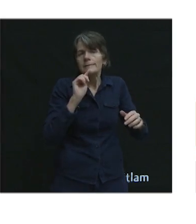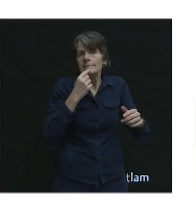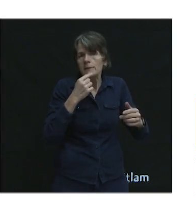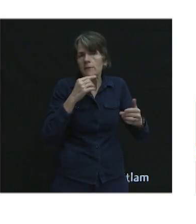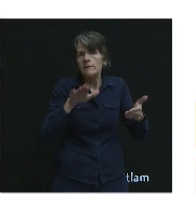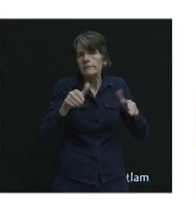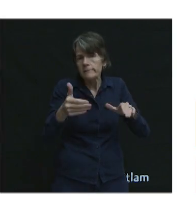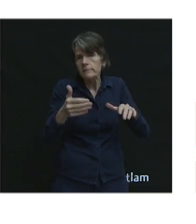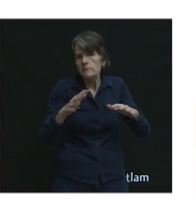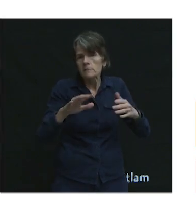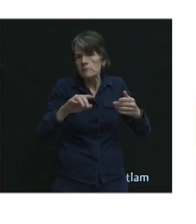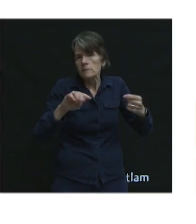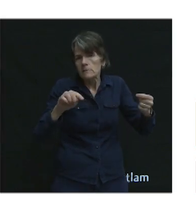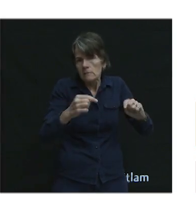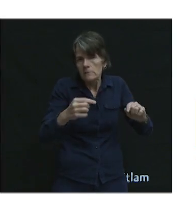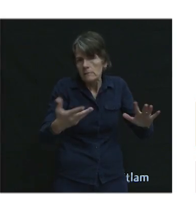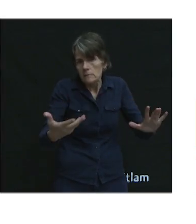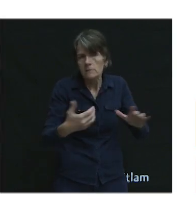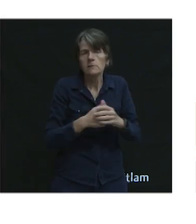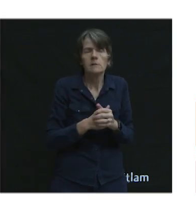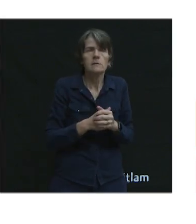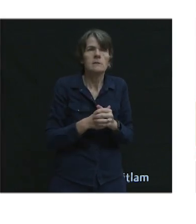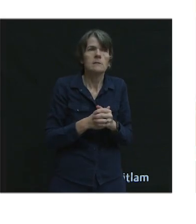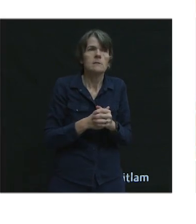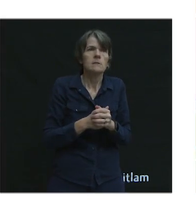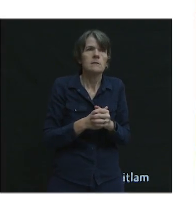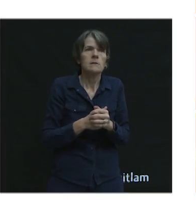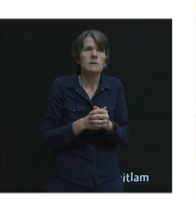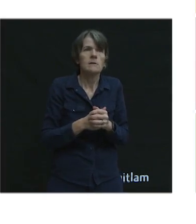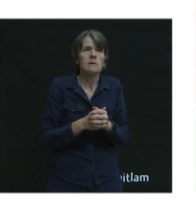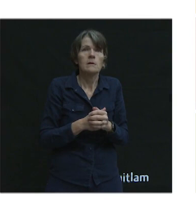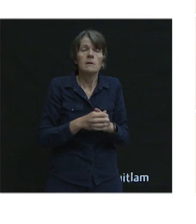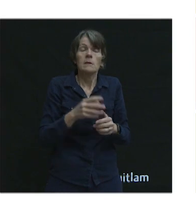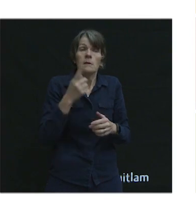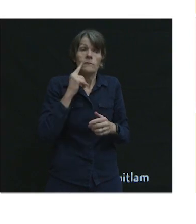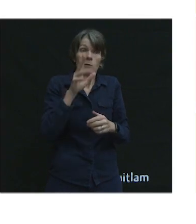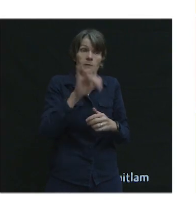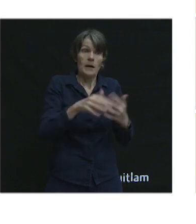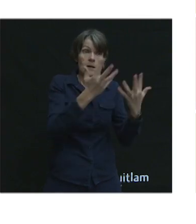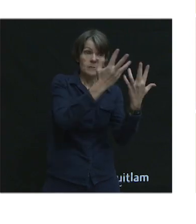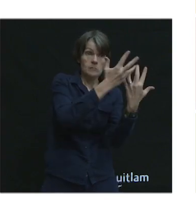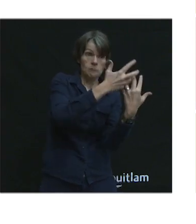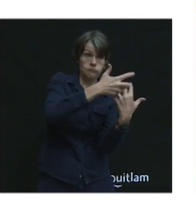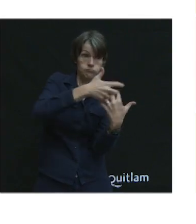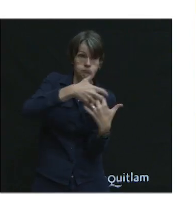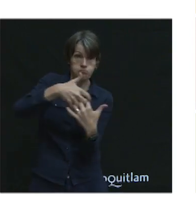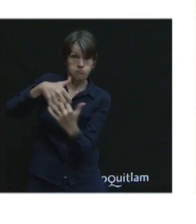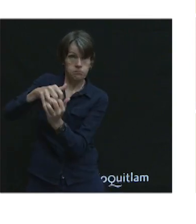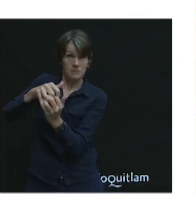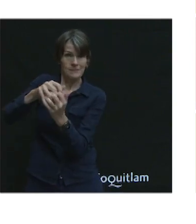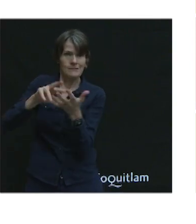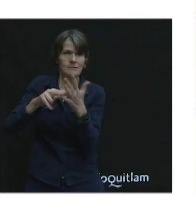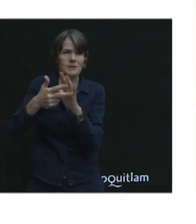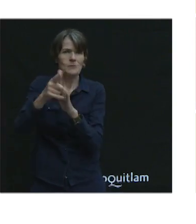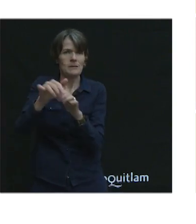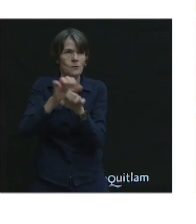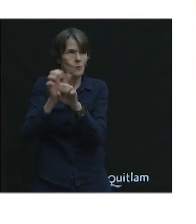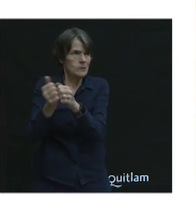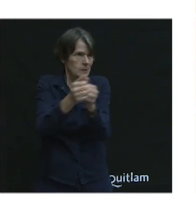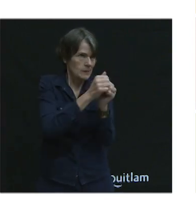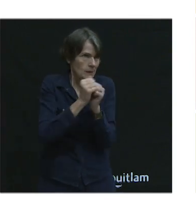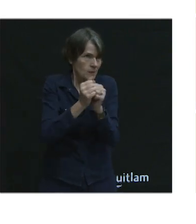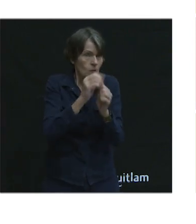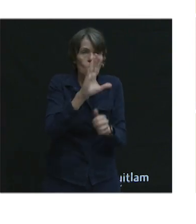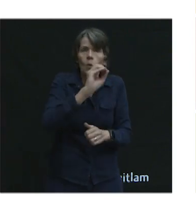and fatal consequences. And for all this to work, the last part of the foundation is that we need to work together. The city of